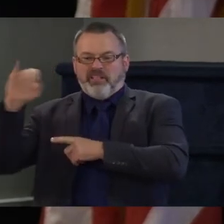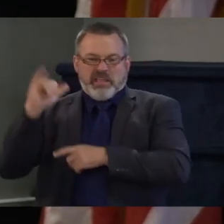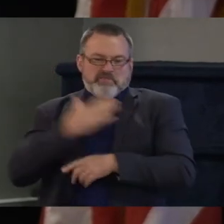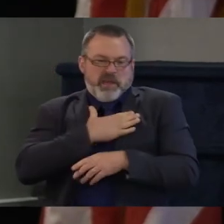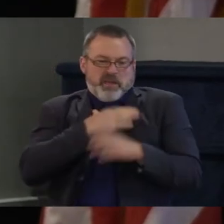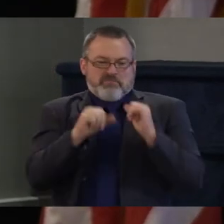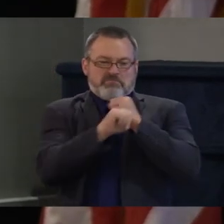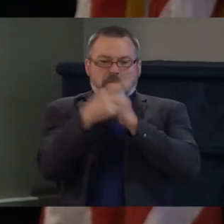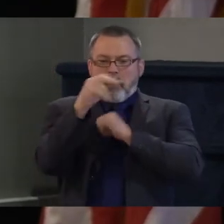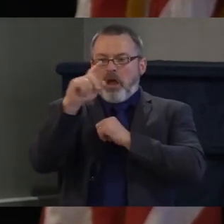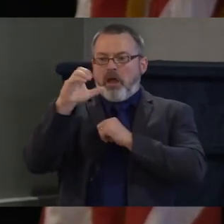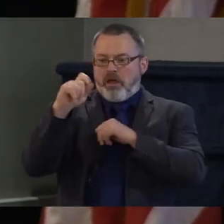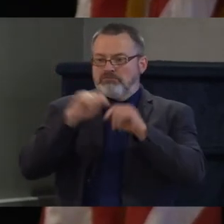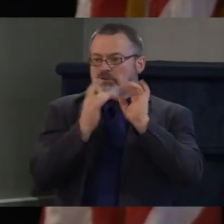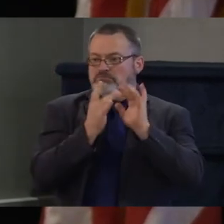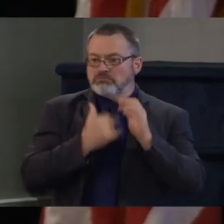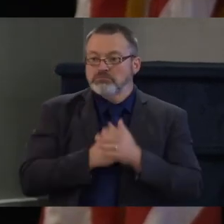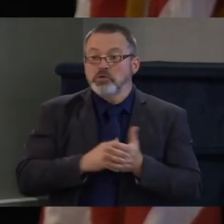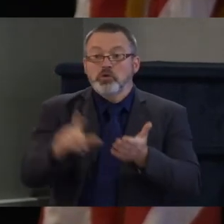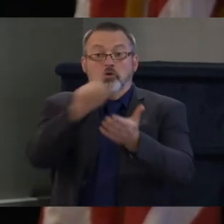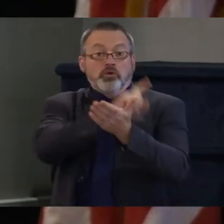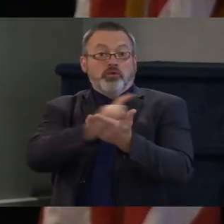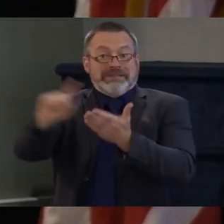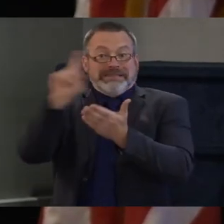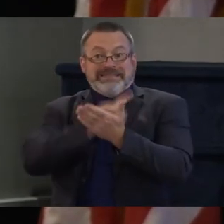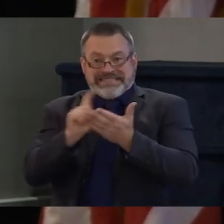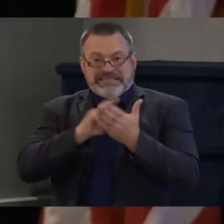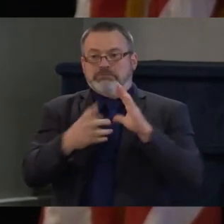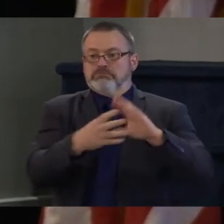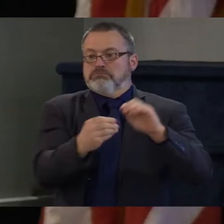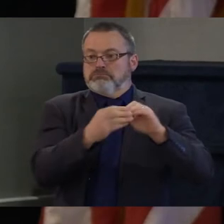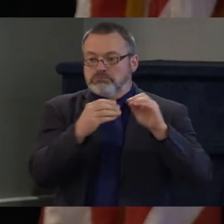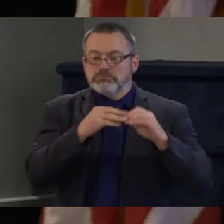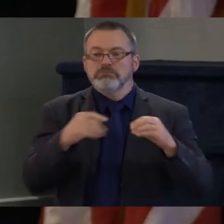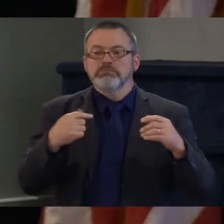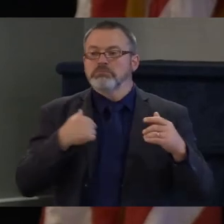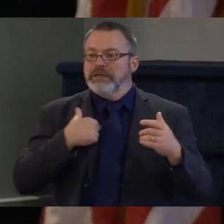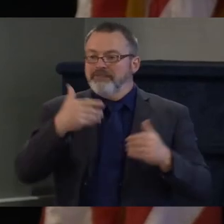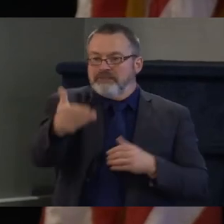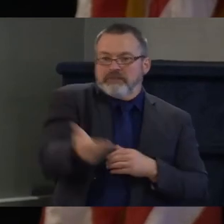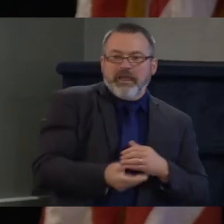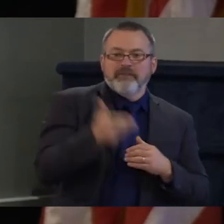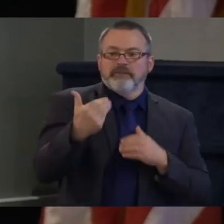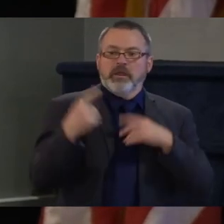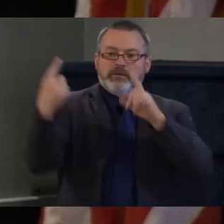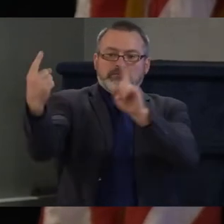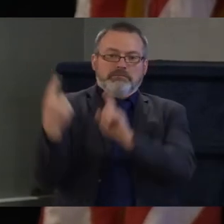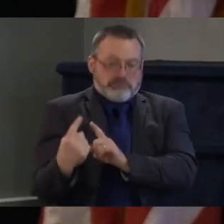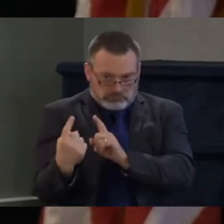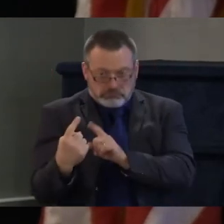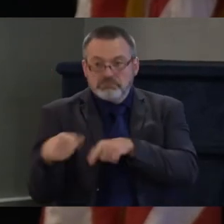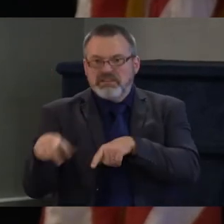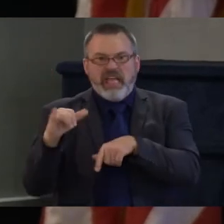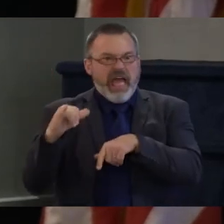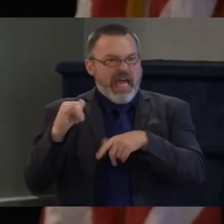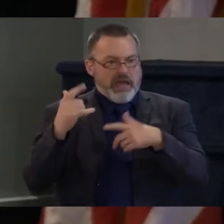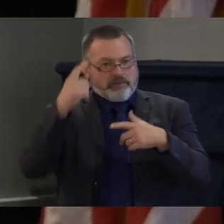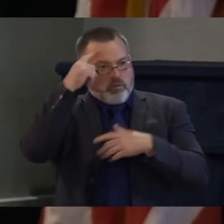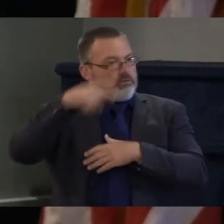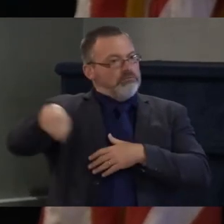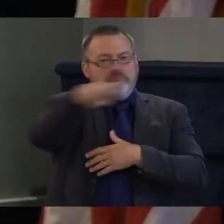program where i bring on experts in their field to talk about something that matters to vermonters and to americans